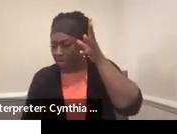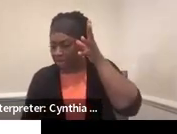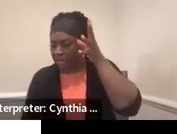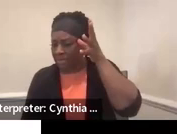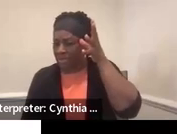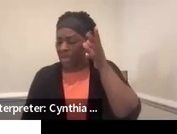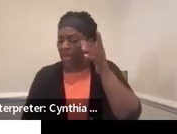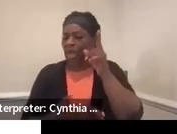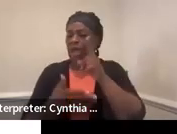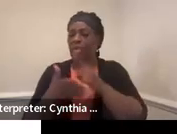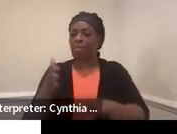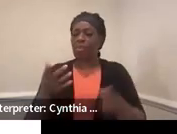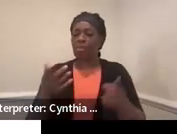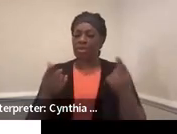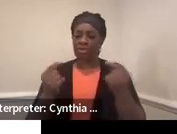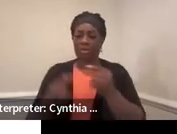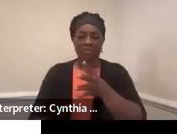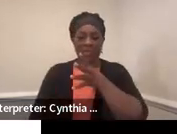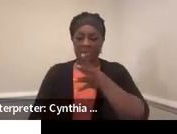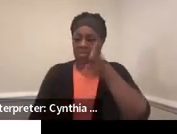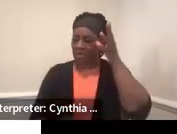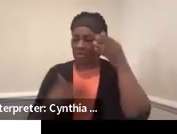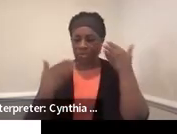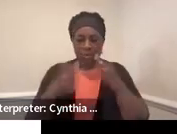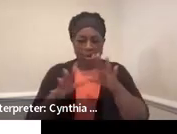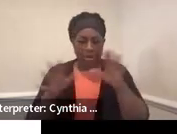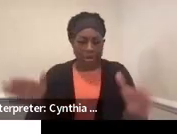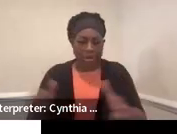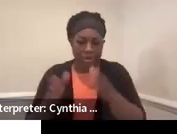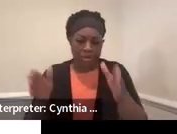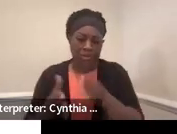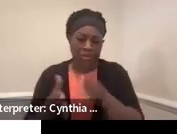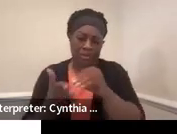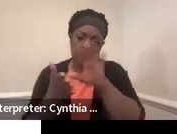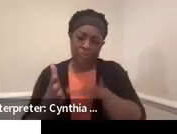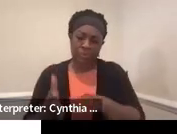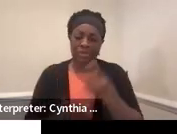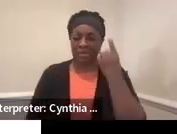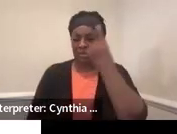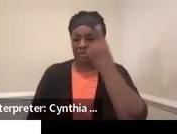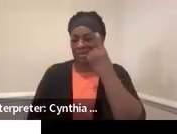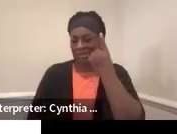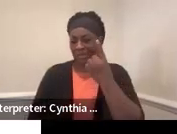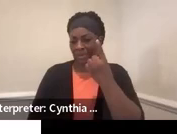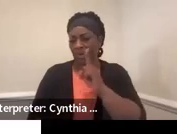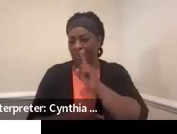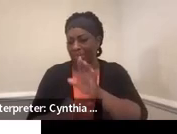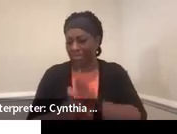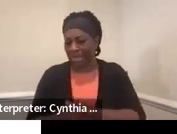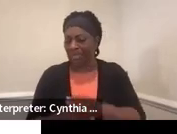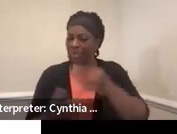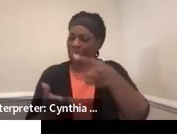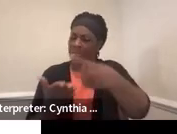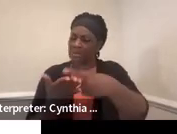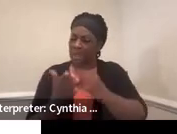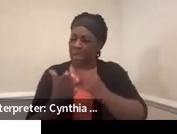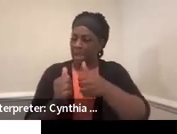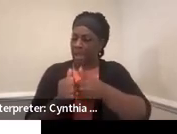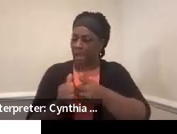And what to do if the parents don't want to encourage the child to consider employment? We'll have some things to talk about that as well.